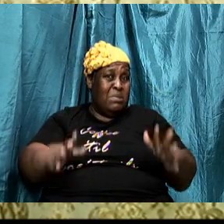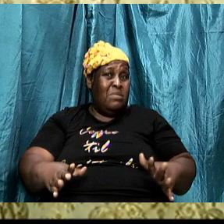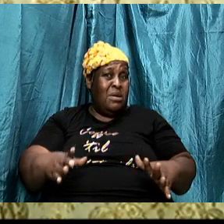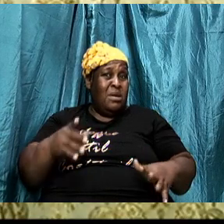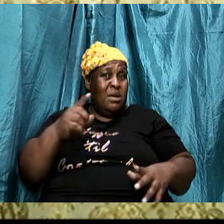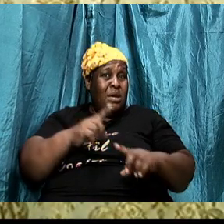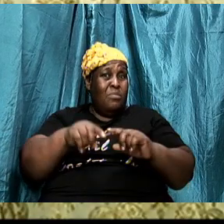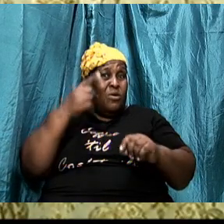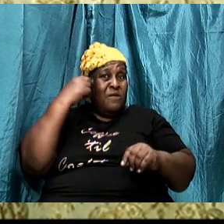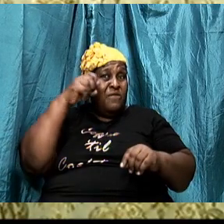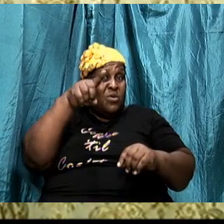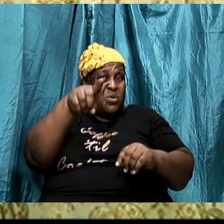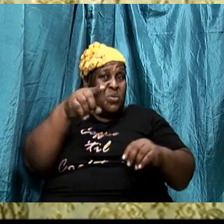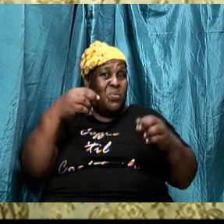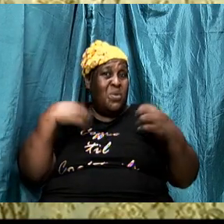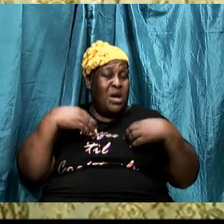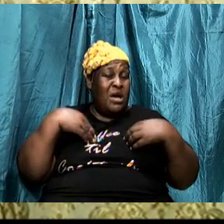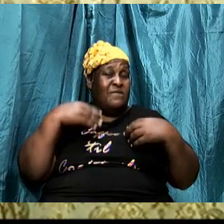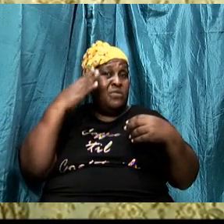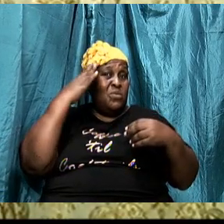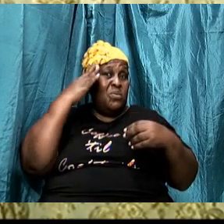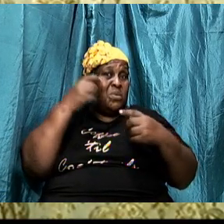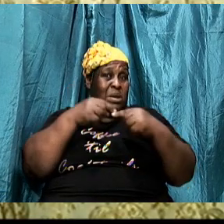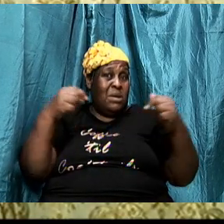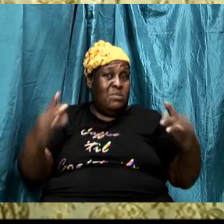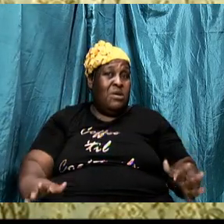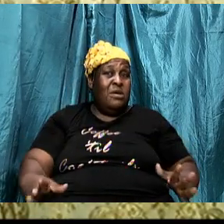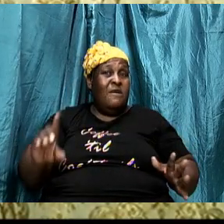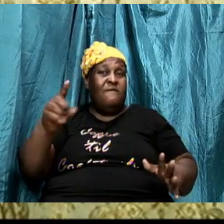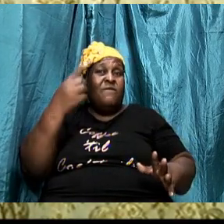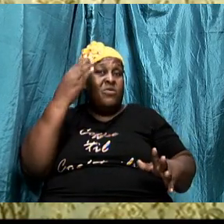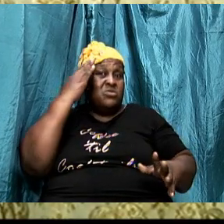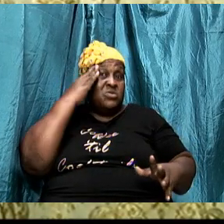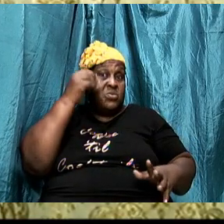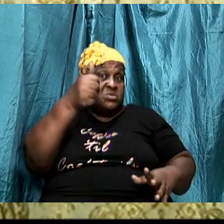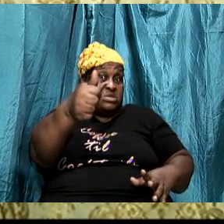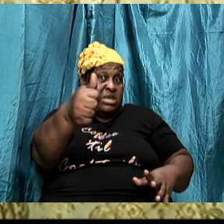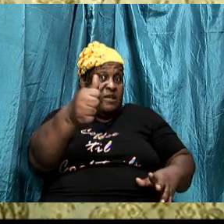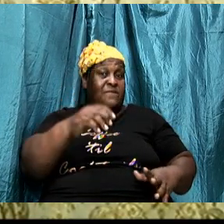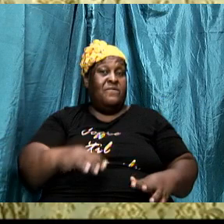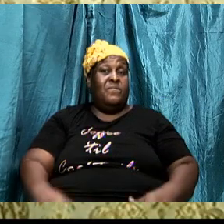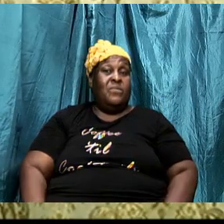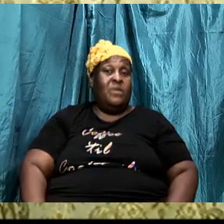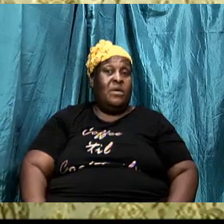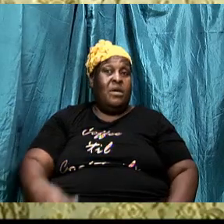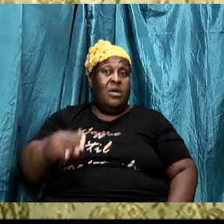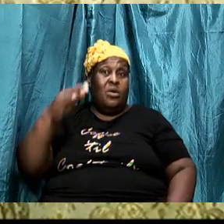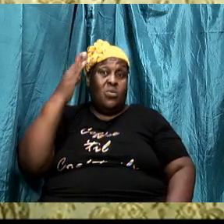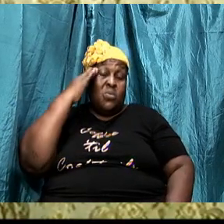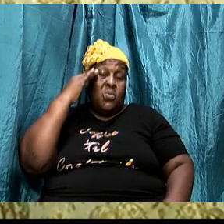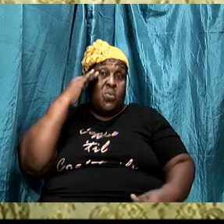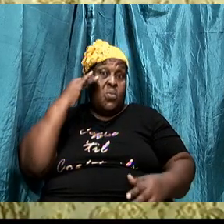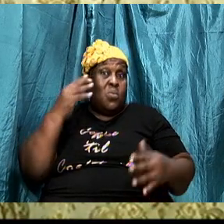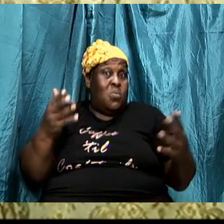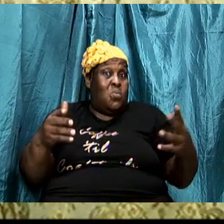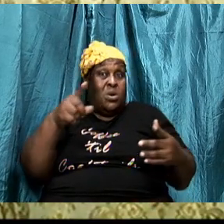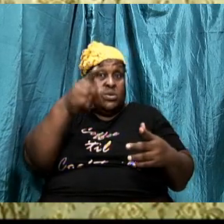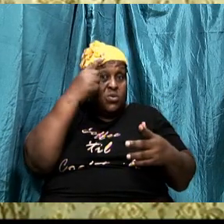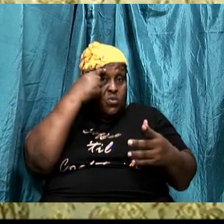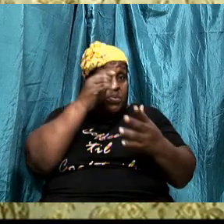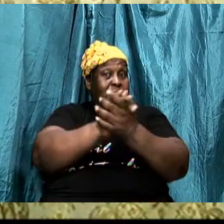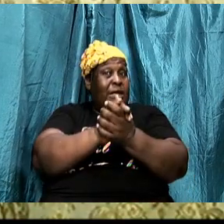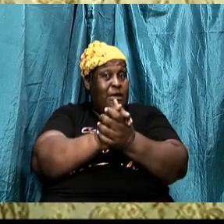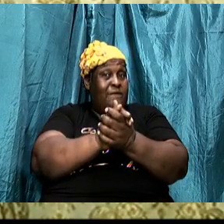the enemy you first got to know yourself you first got to know your belief know what it is that you are